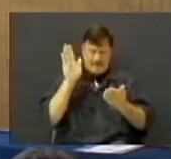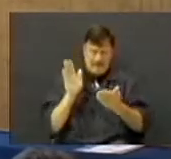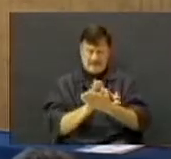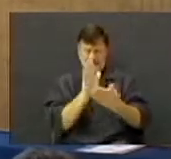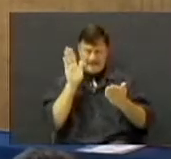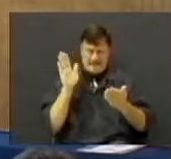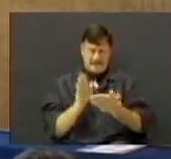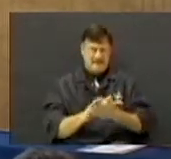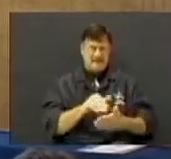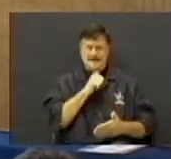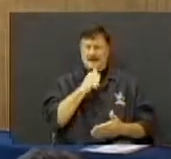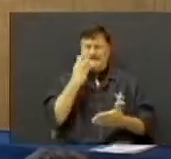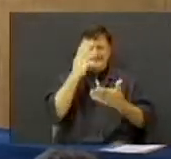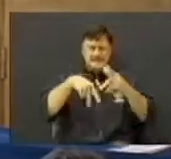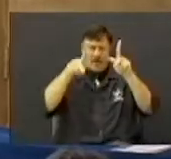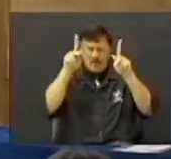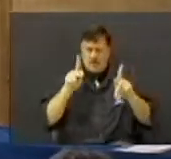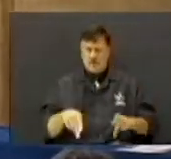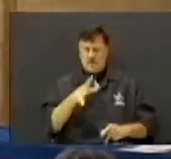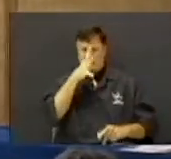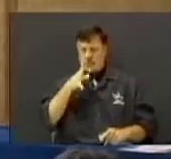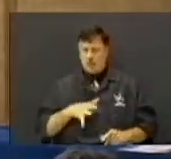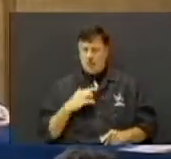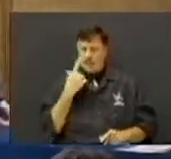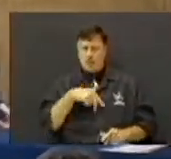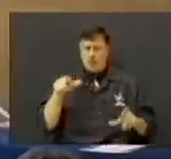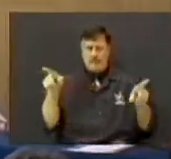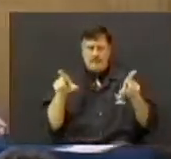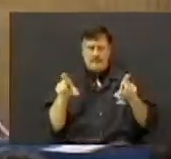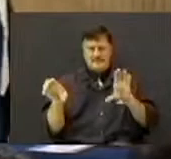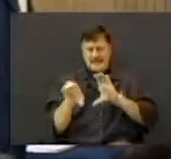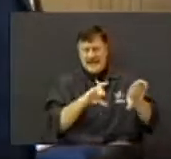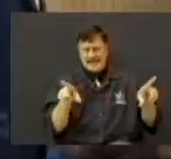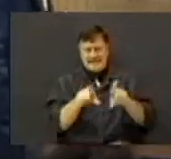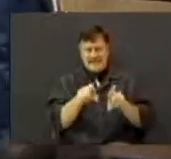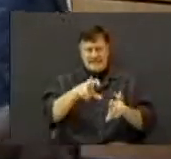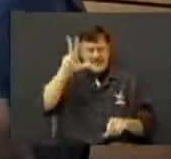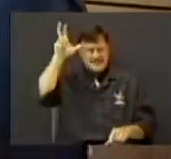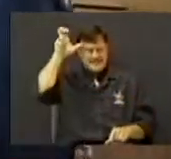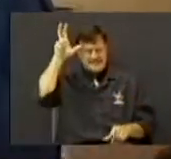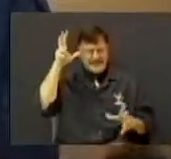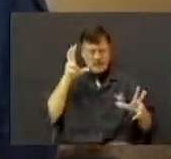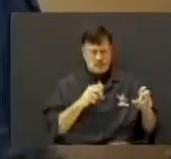we in bag that's acting like a devil every day. Amen. preaching.